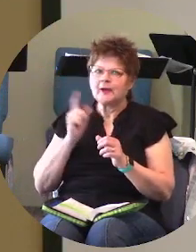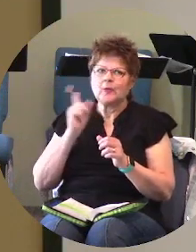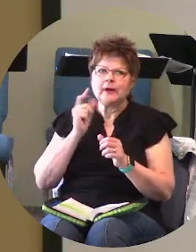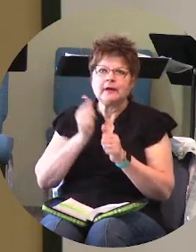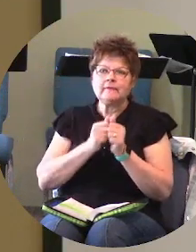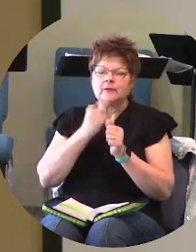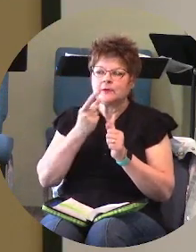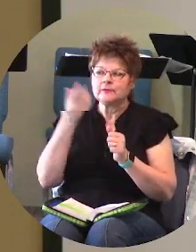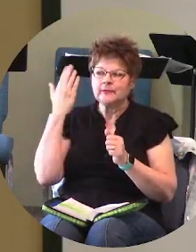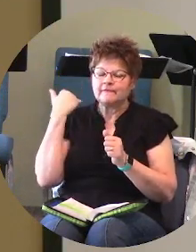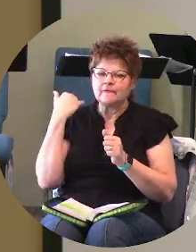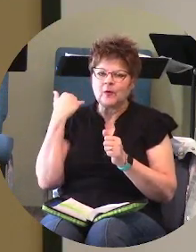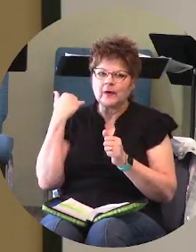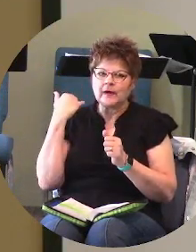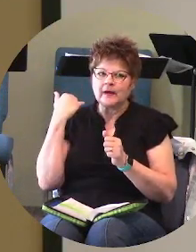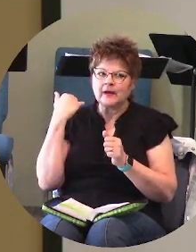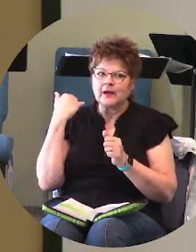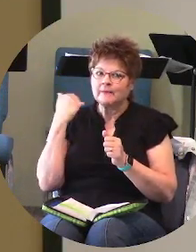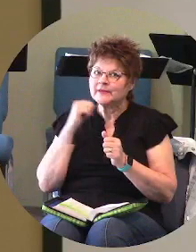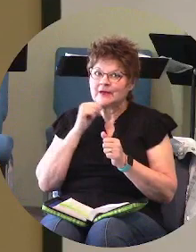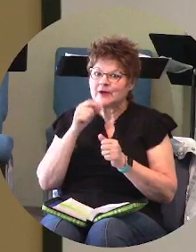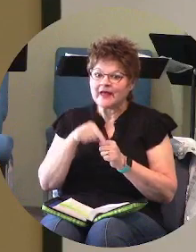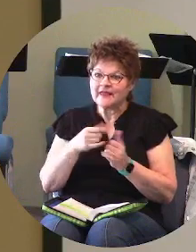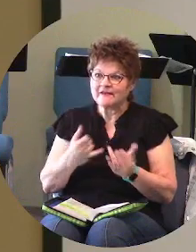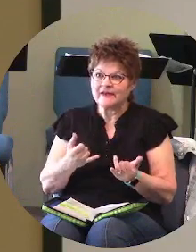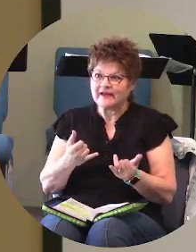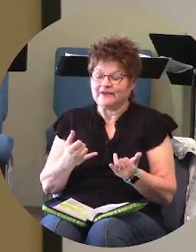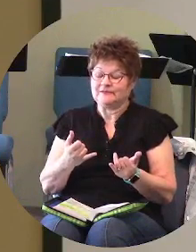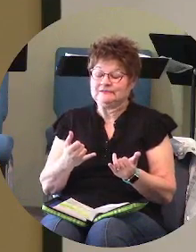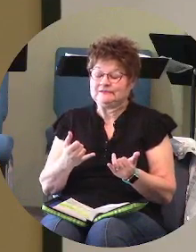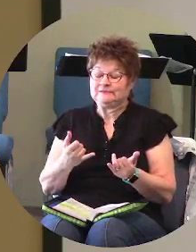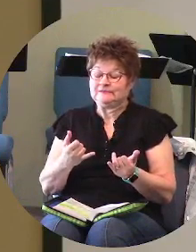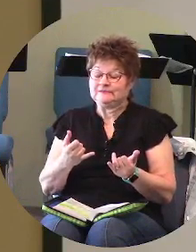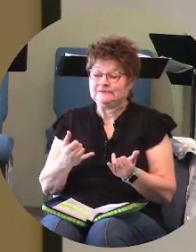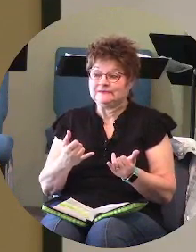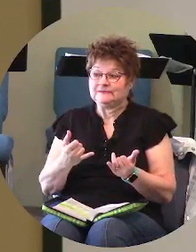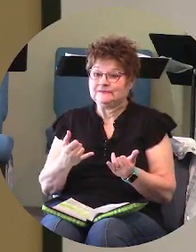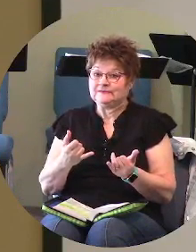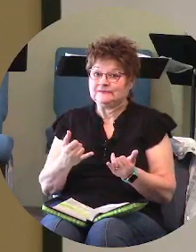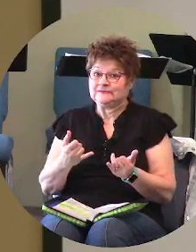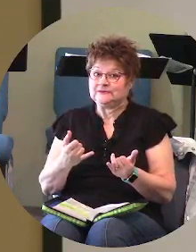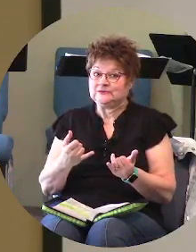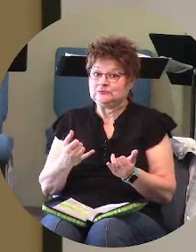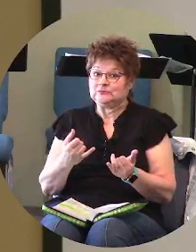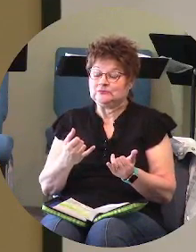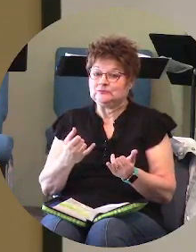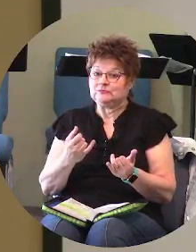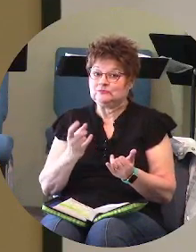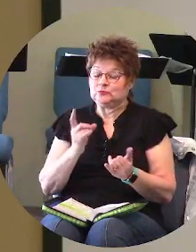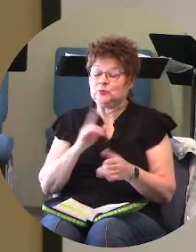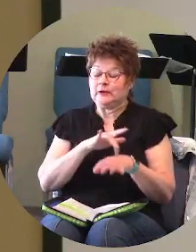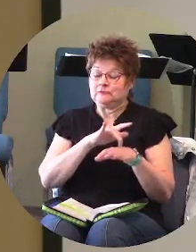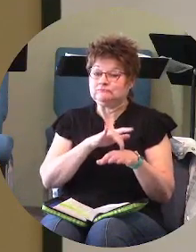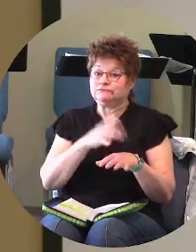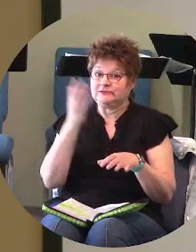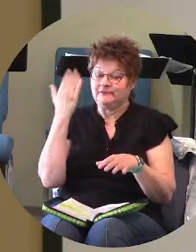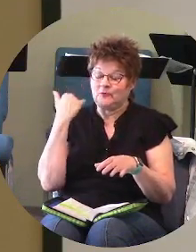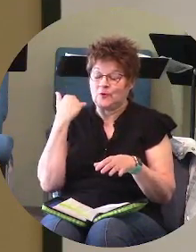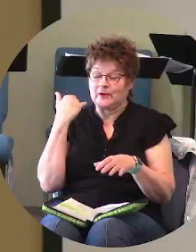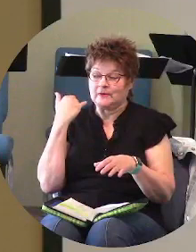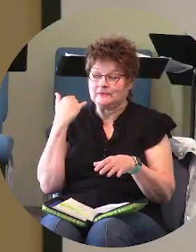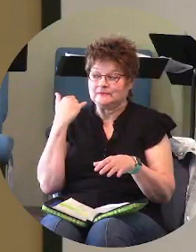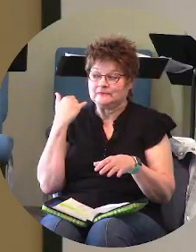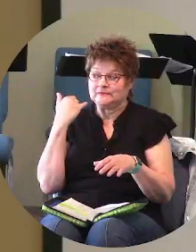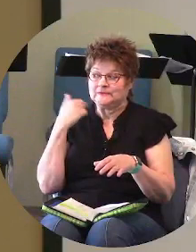was only they weren't there anymore it's where they used to be and i was not where they were and so